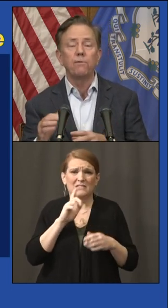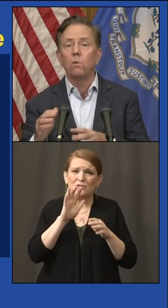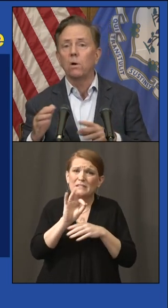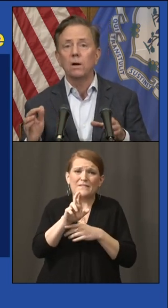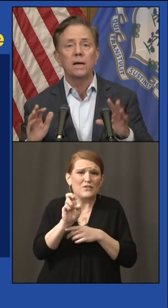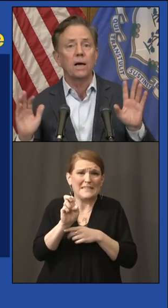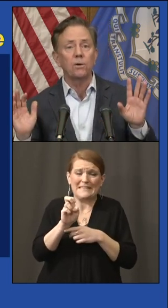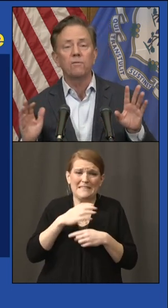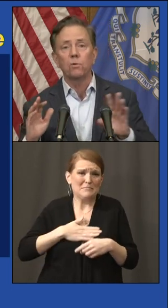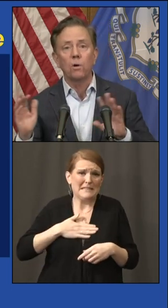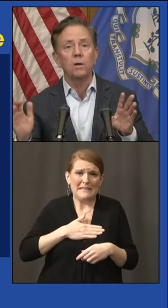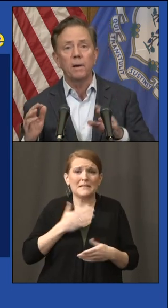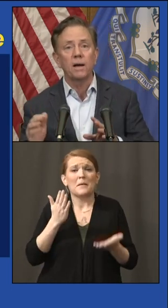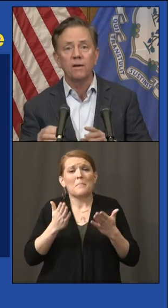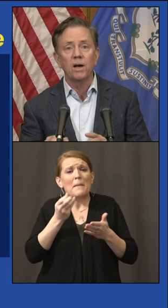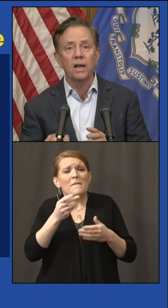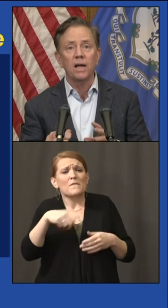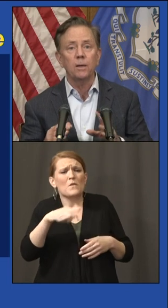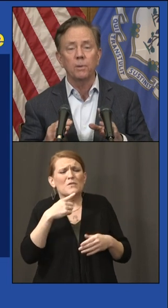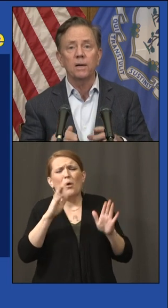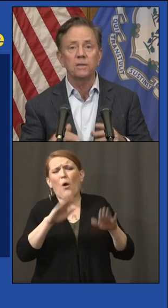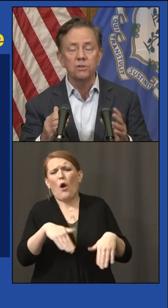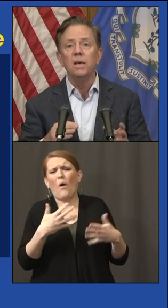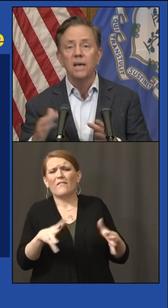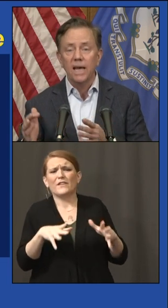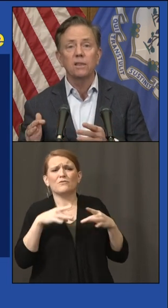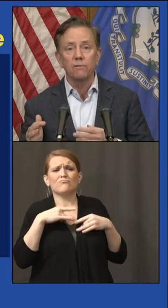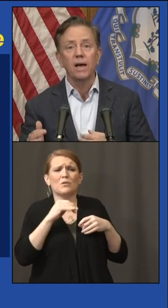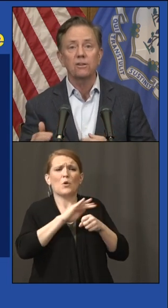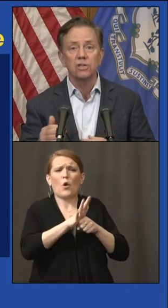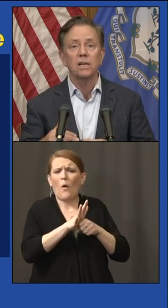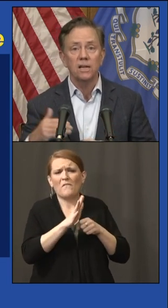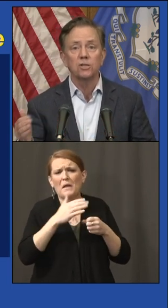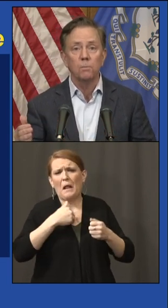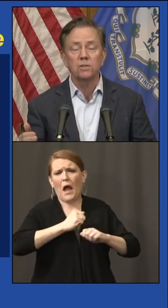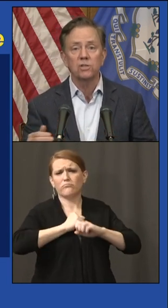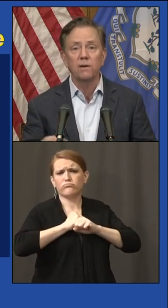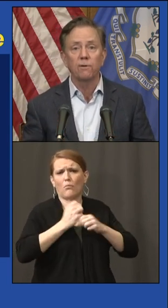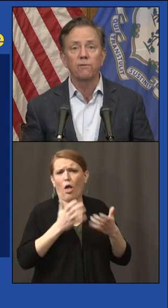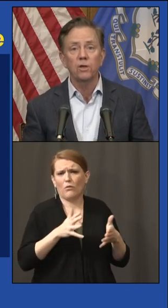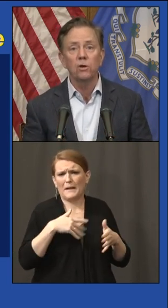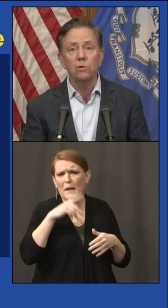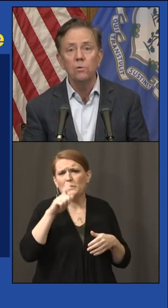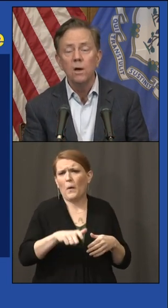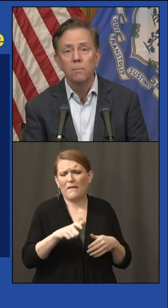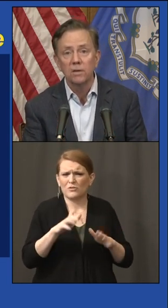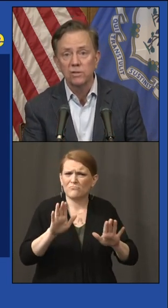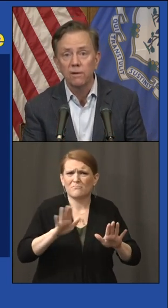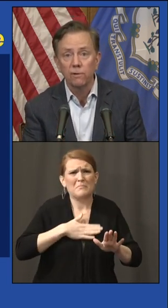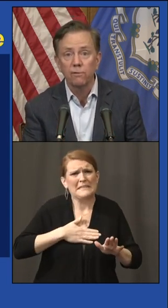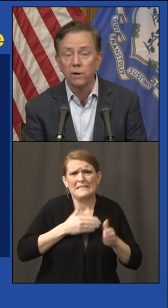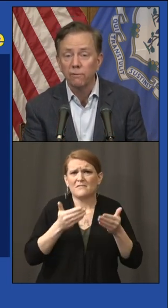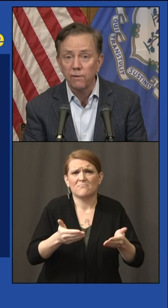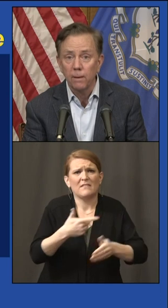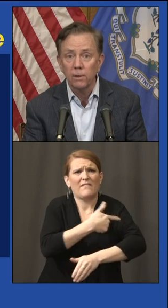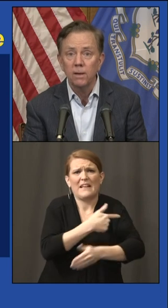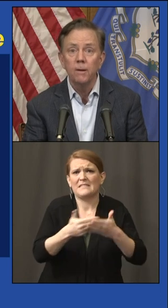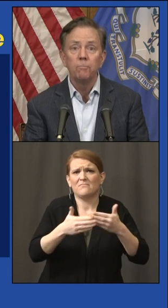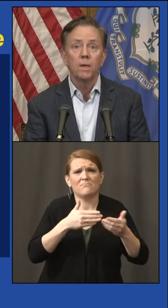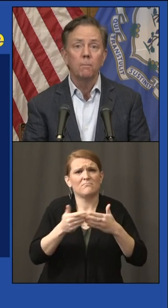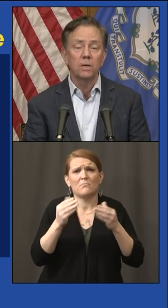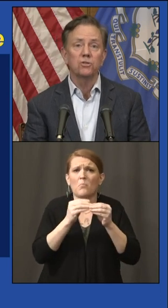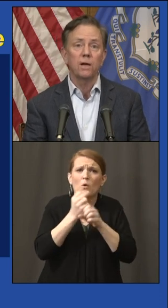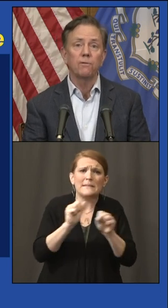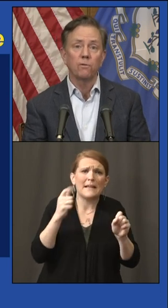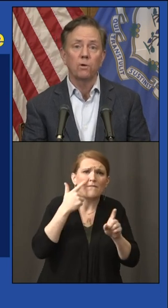before. I don't have to worry about it. I've got antibodies. Get the vaccine. It's much safer for you, much safer for your family,